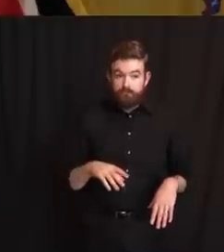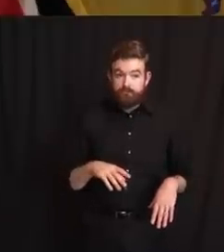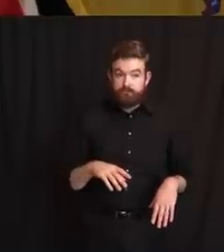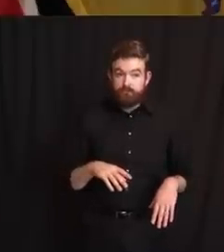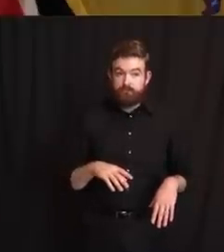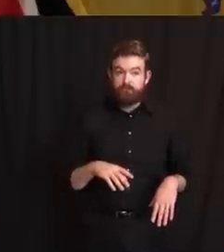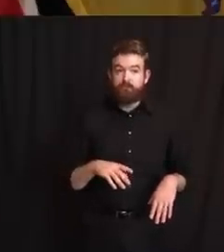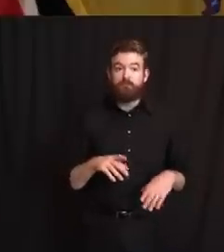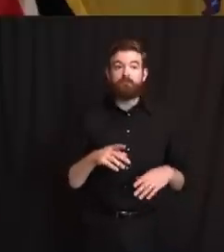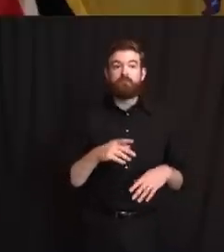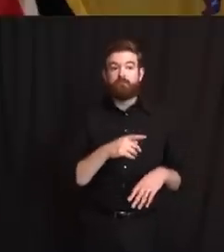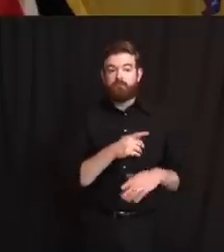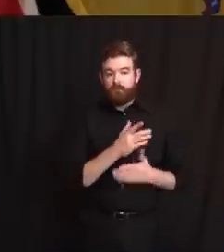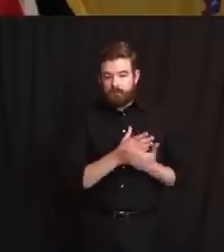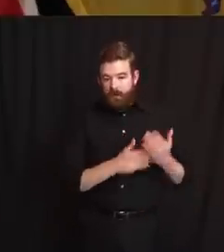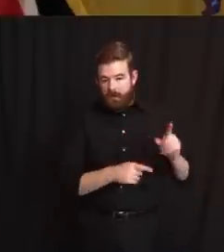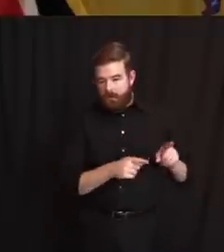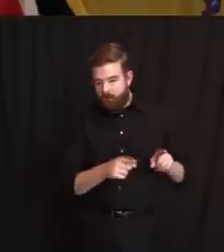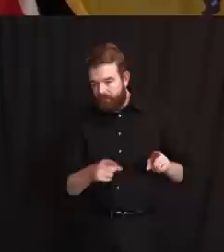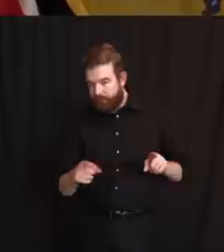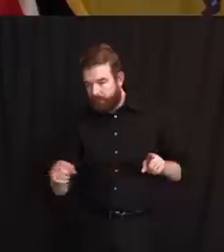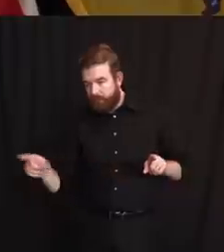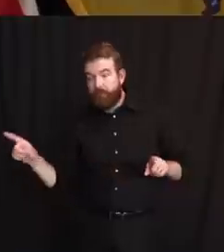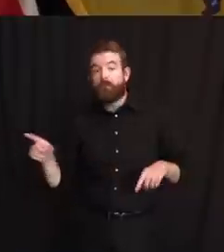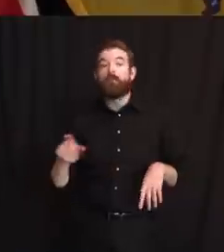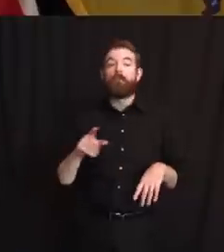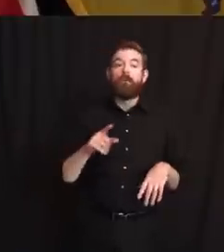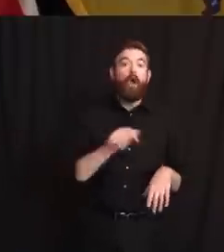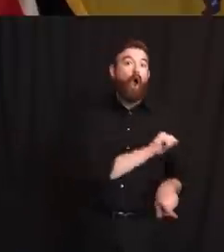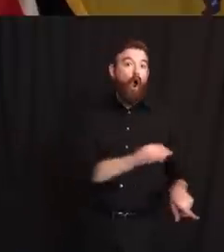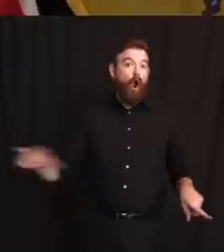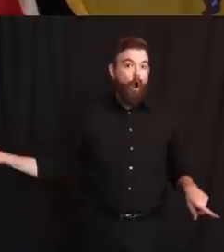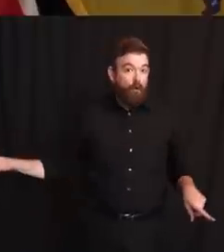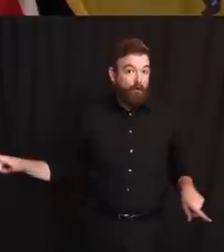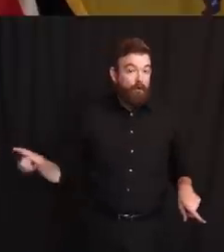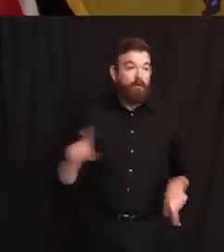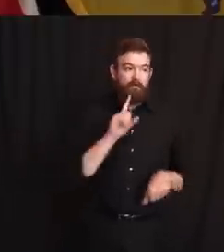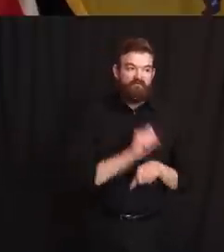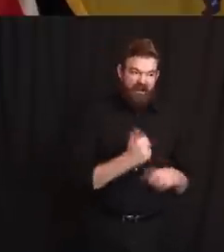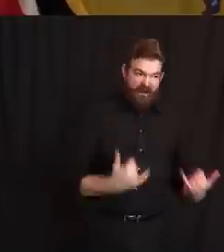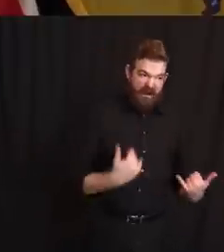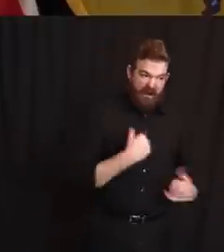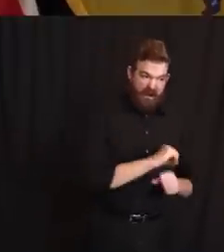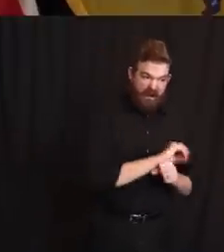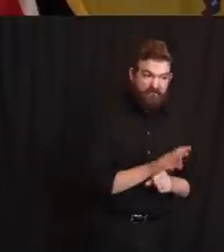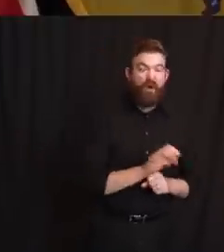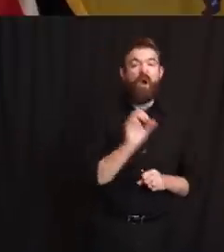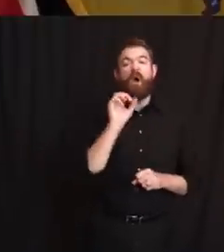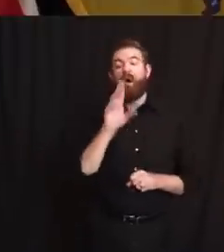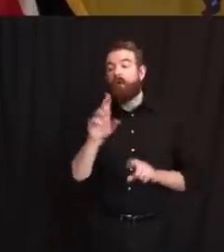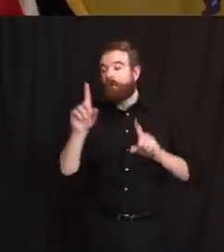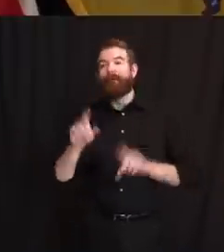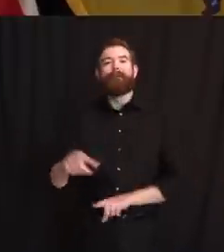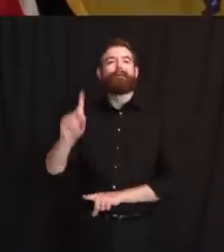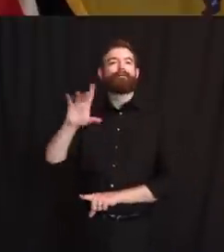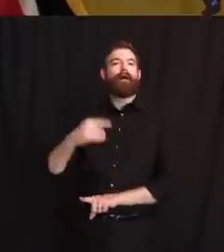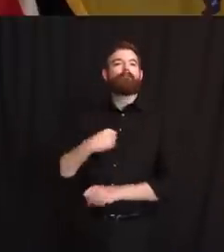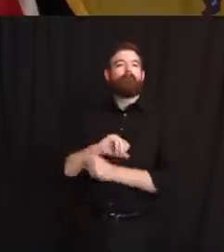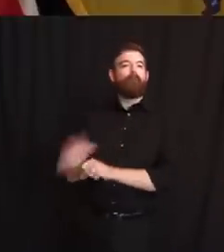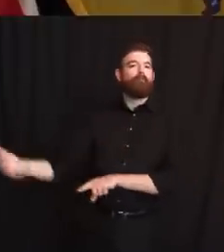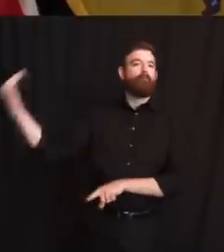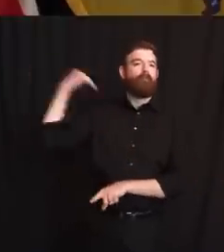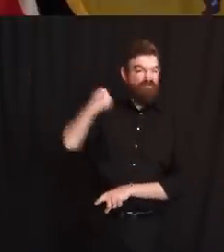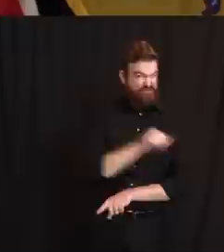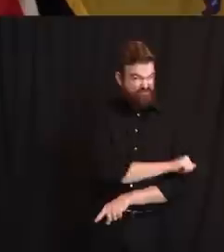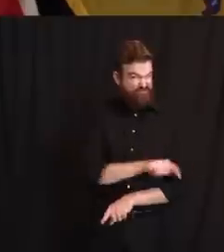antibody tests that were positive, indicating exposure to the virus. Although there are